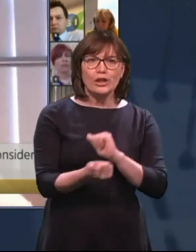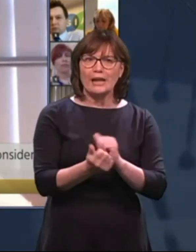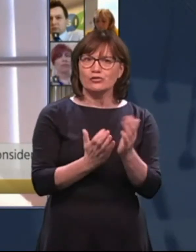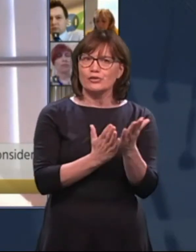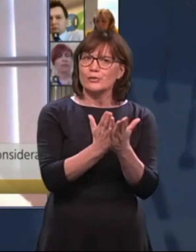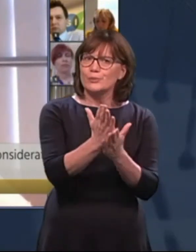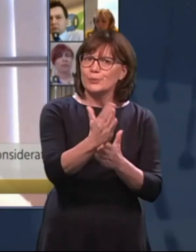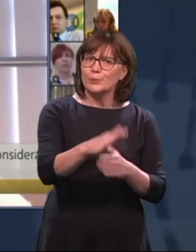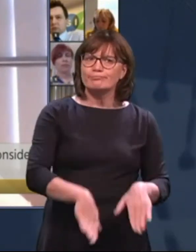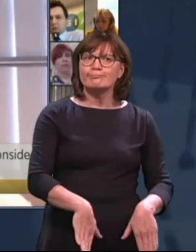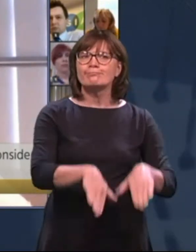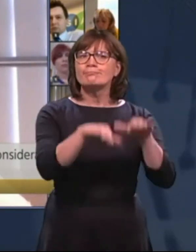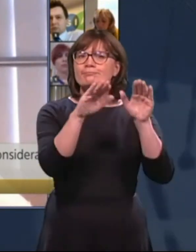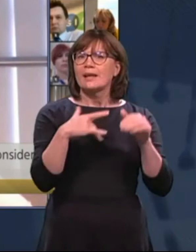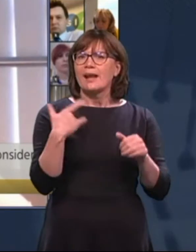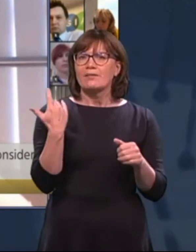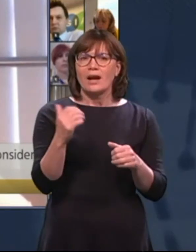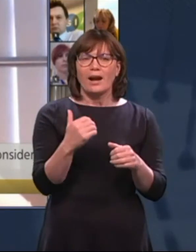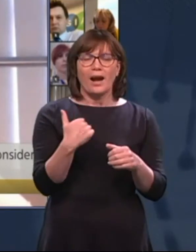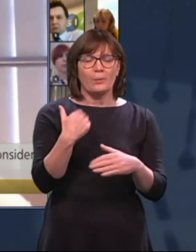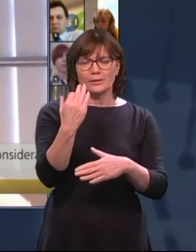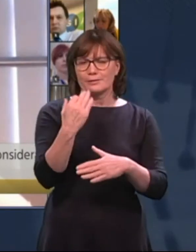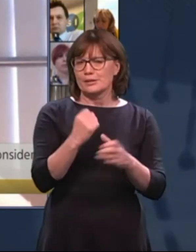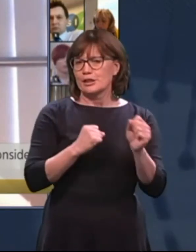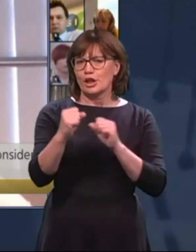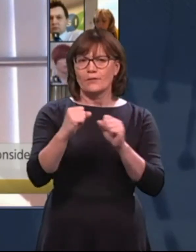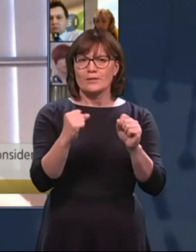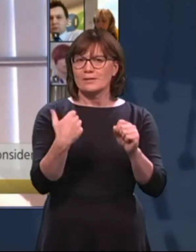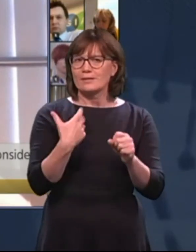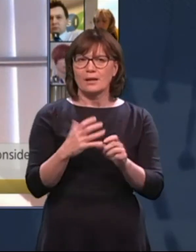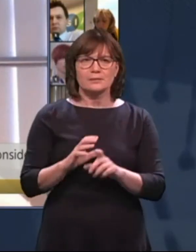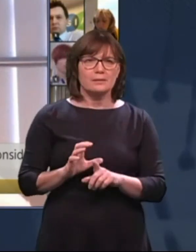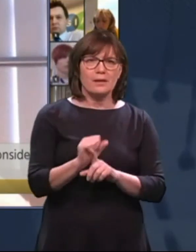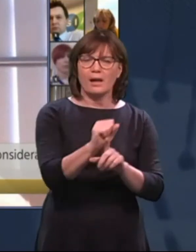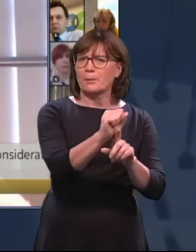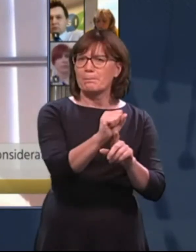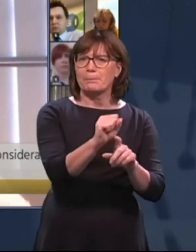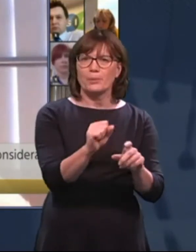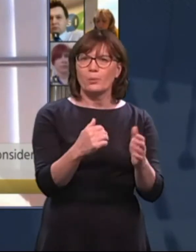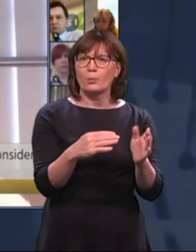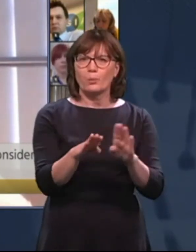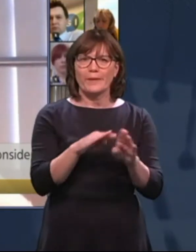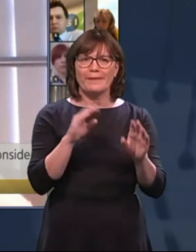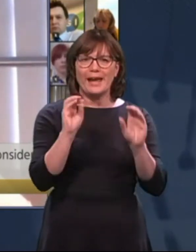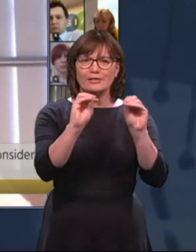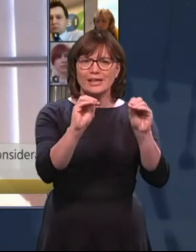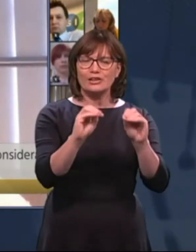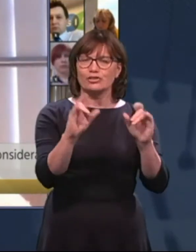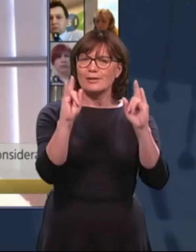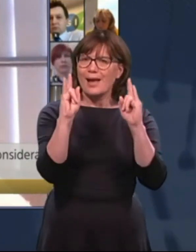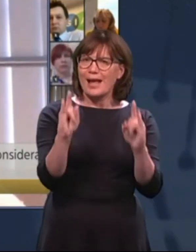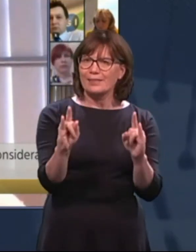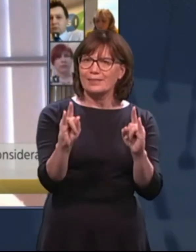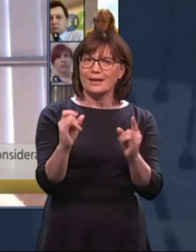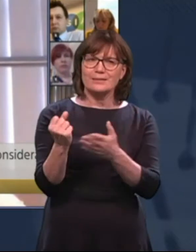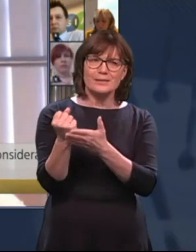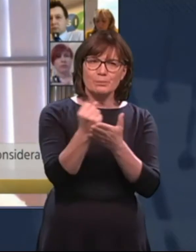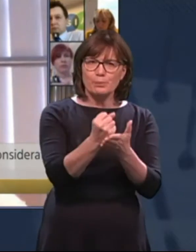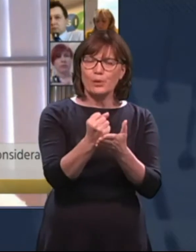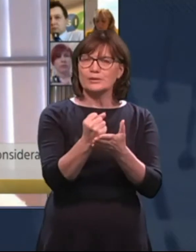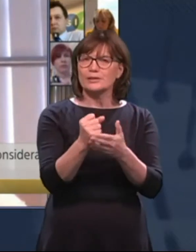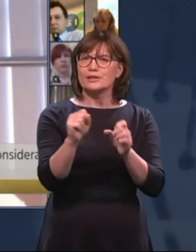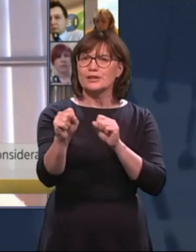our state services haven't caught up with an understanding of this to provide the proper range of educational, health and social support services